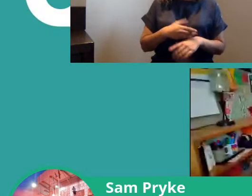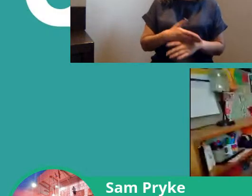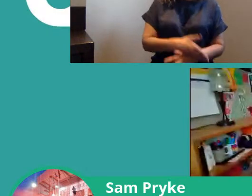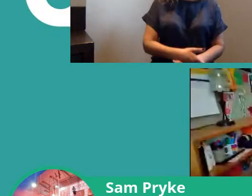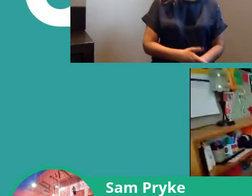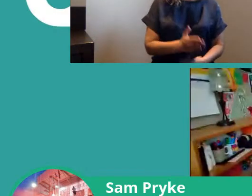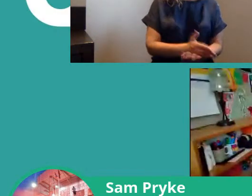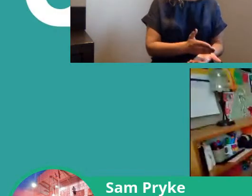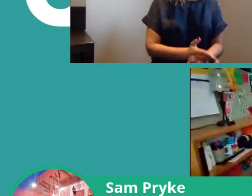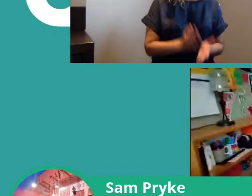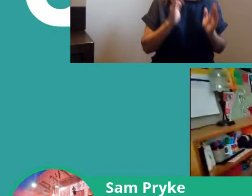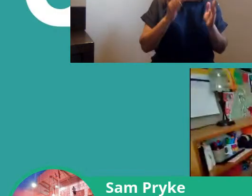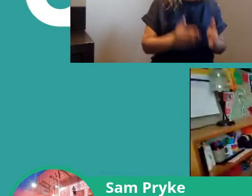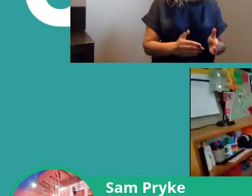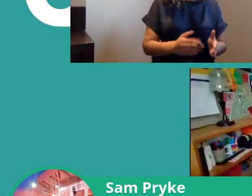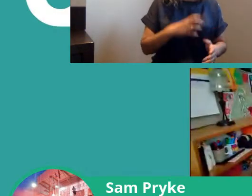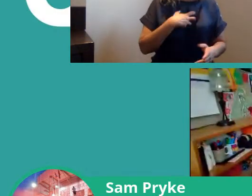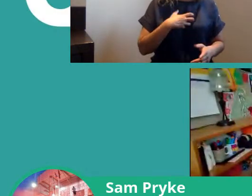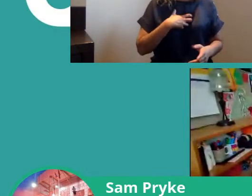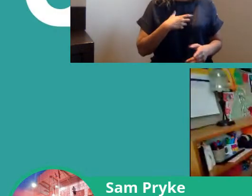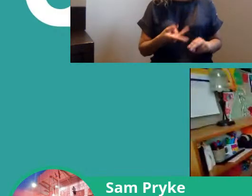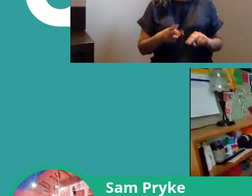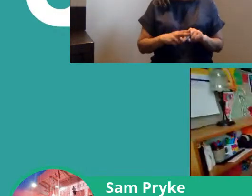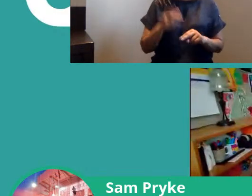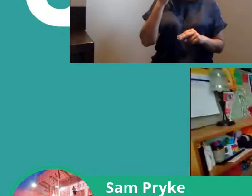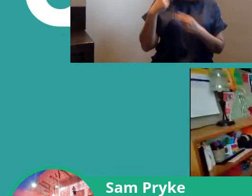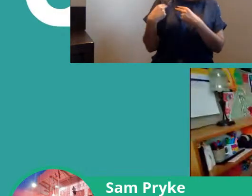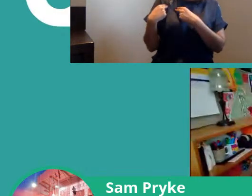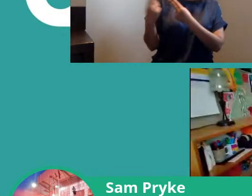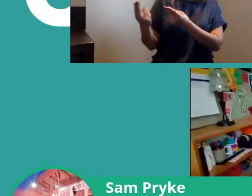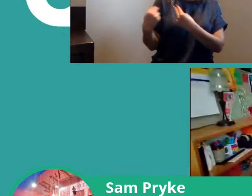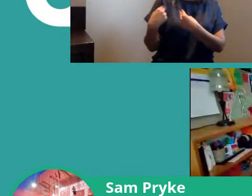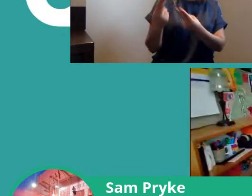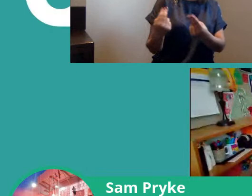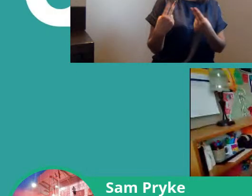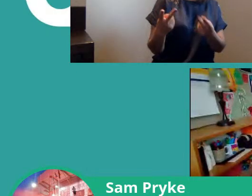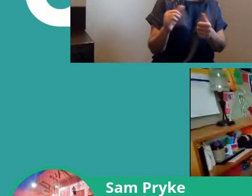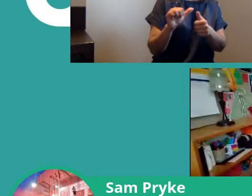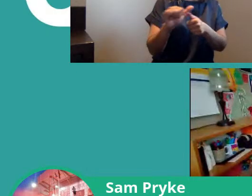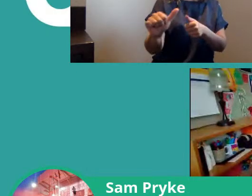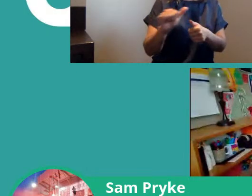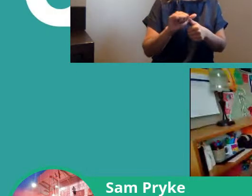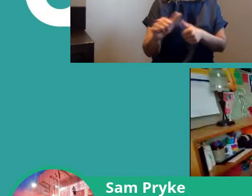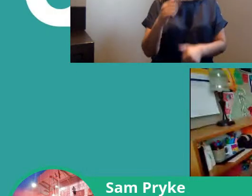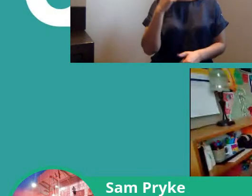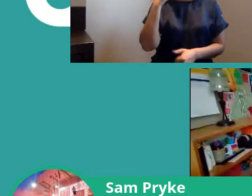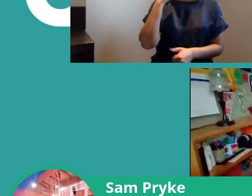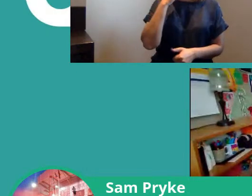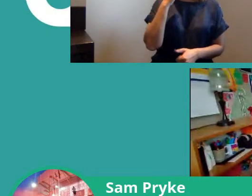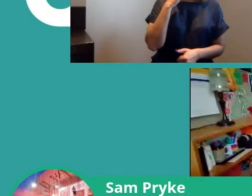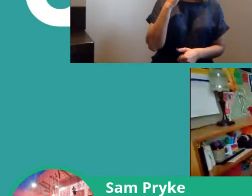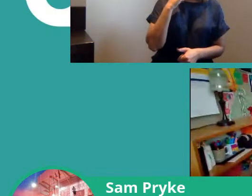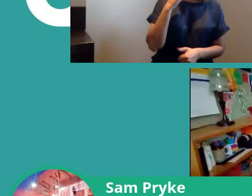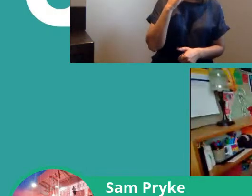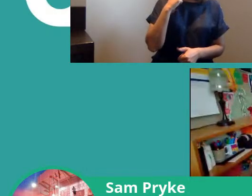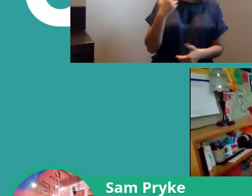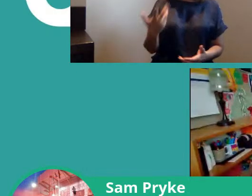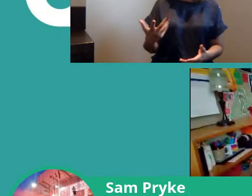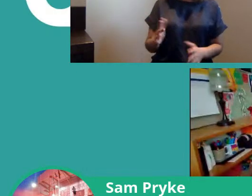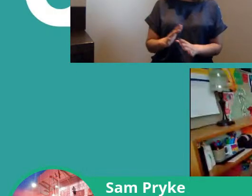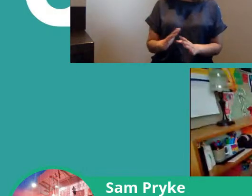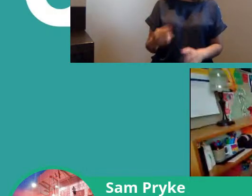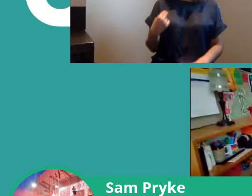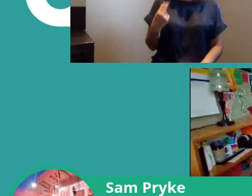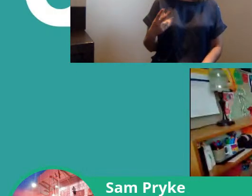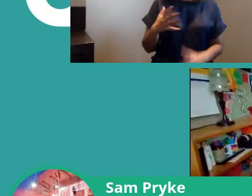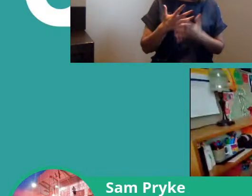um and the more you can delegate as I said earlier the better uh and it is so easy to fall into that trap of not delegating because